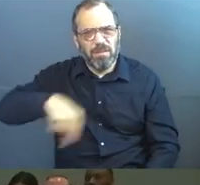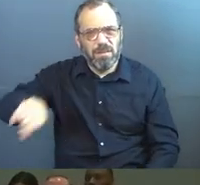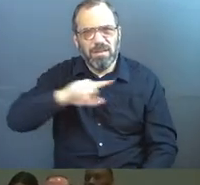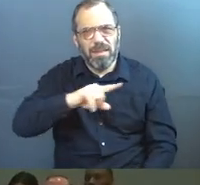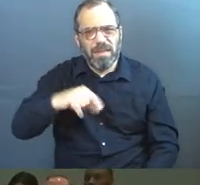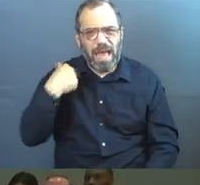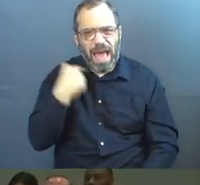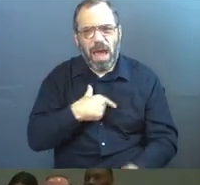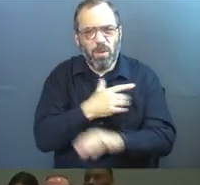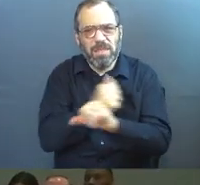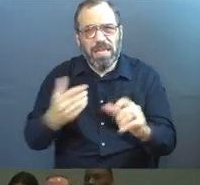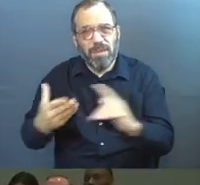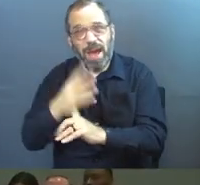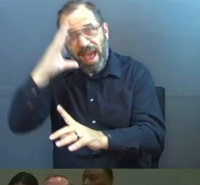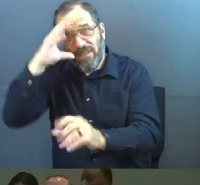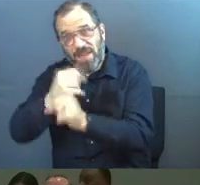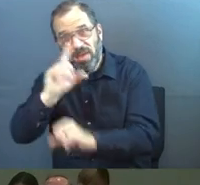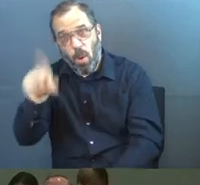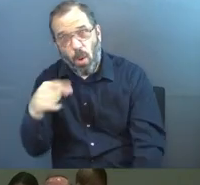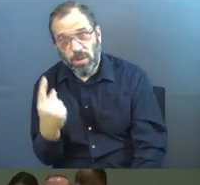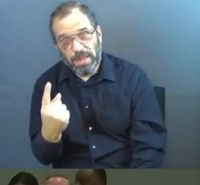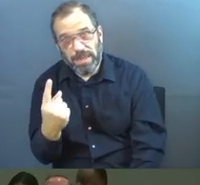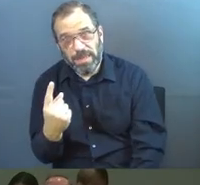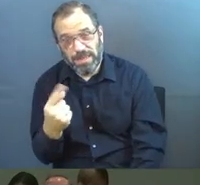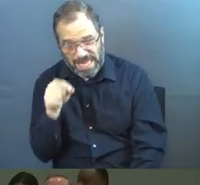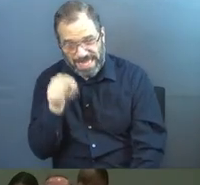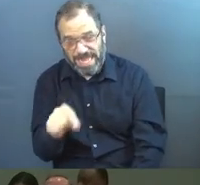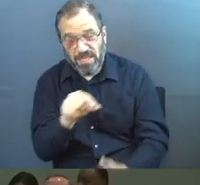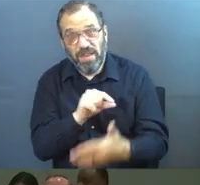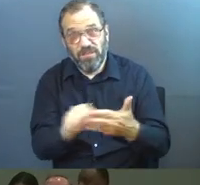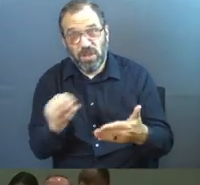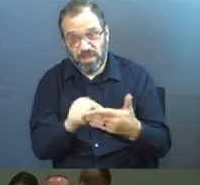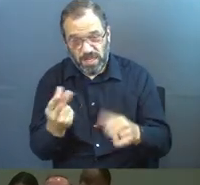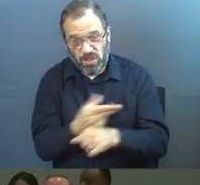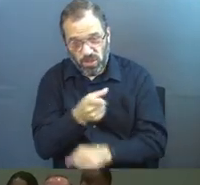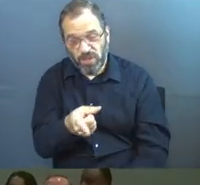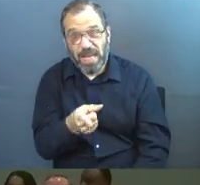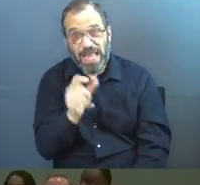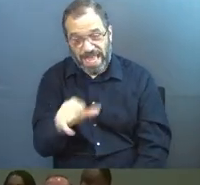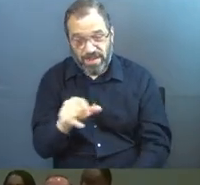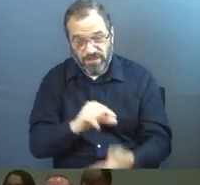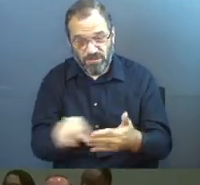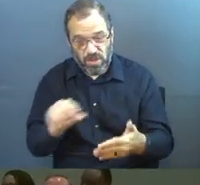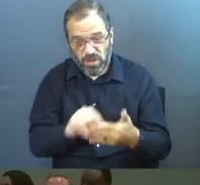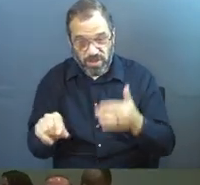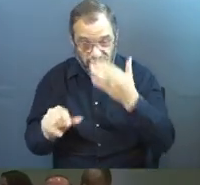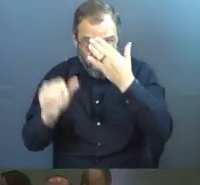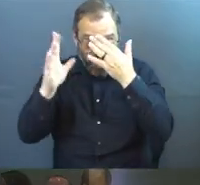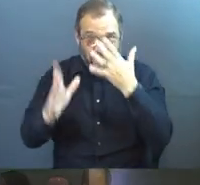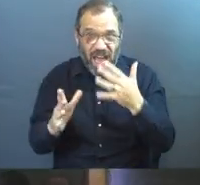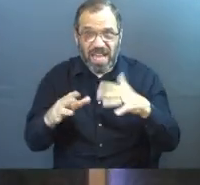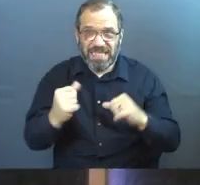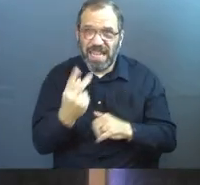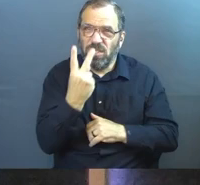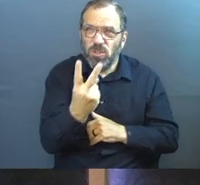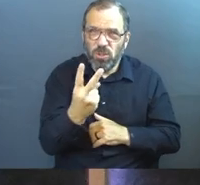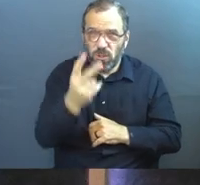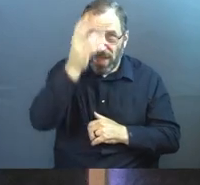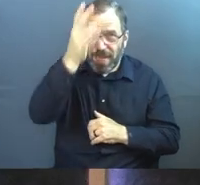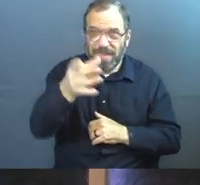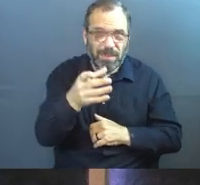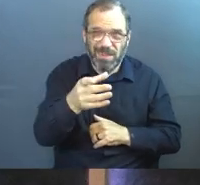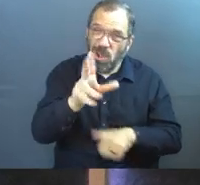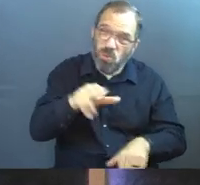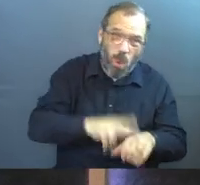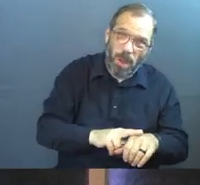how we're saved by faith alone. He goes to this verse and in this verse, God takes two concepts that you